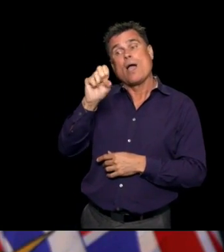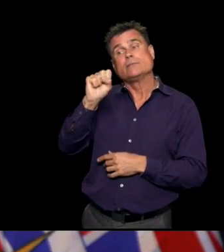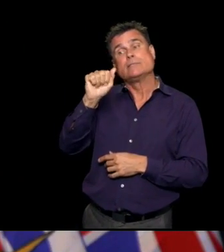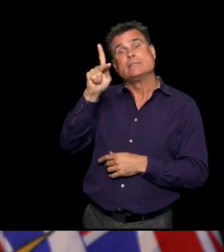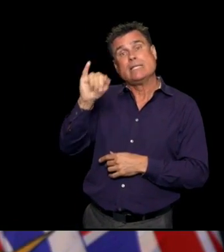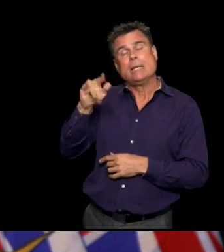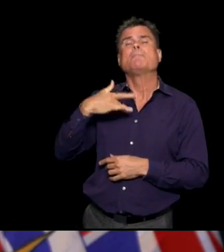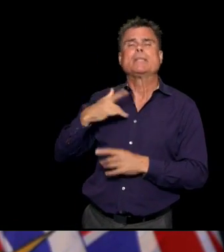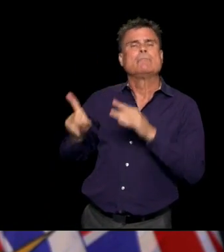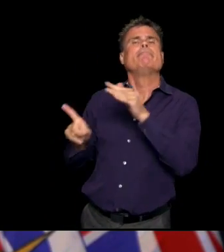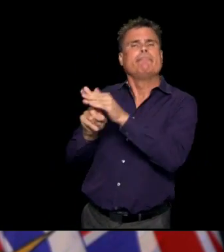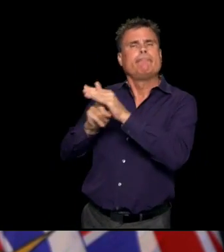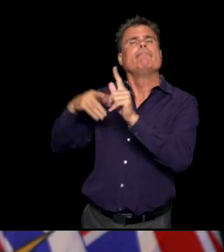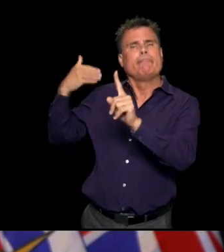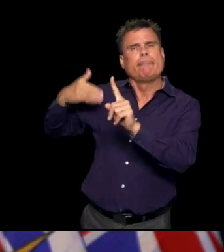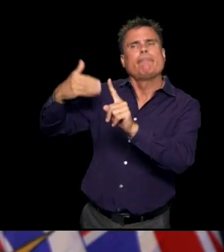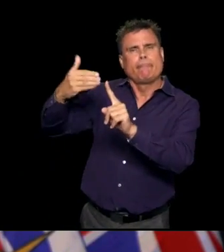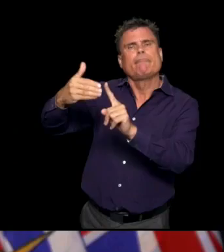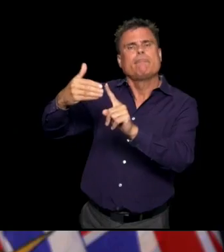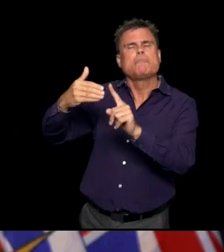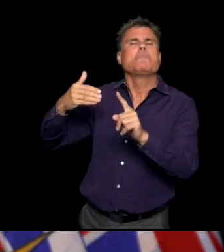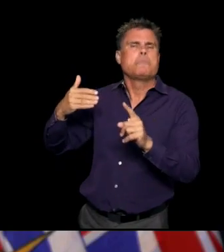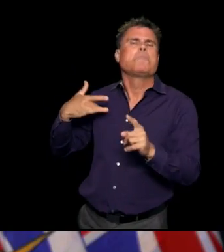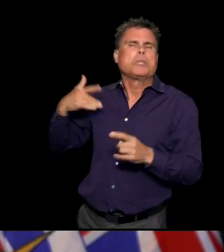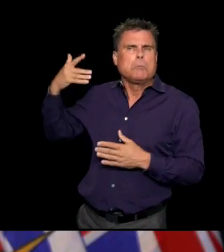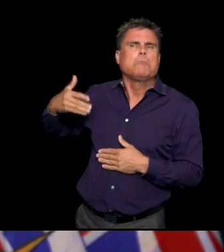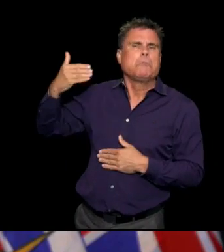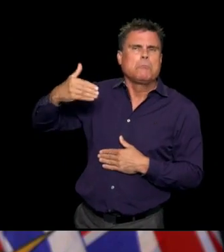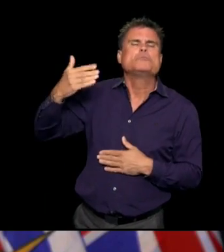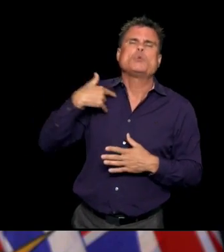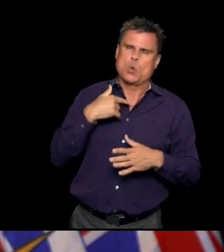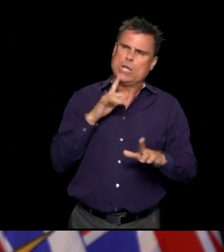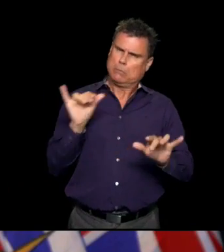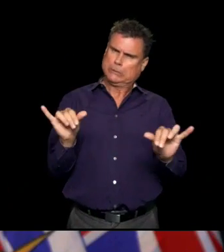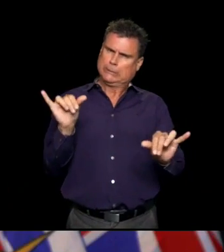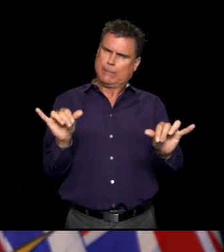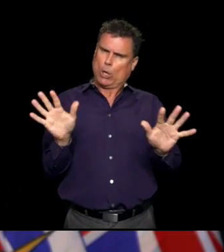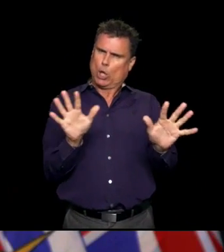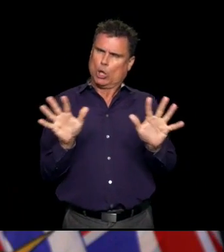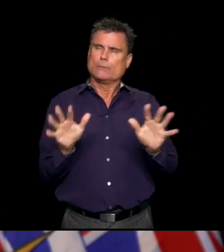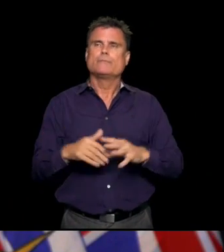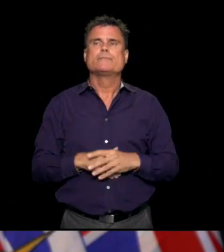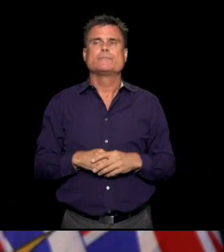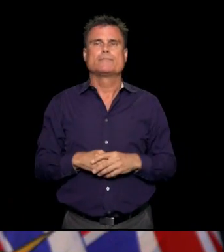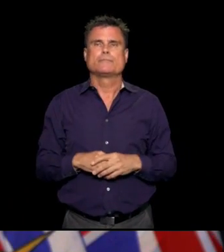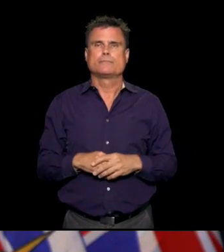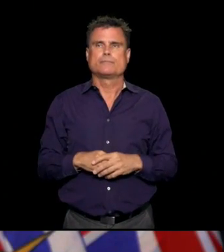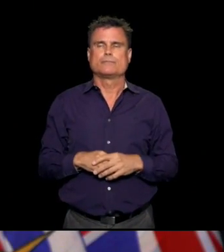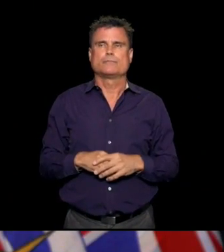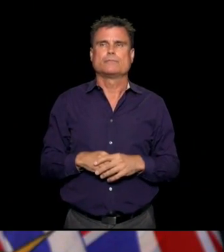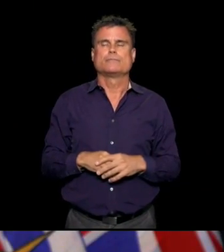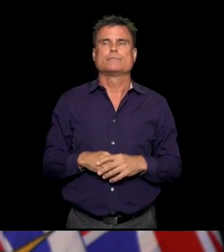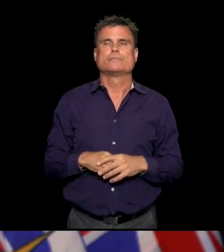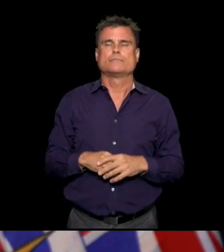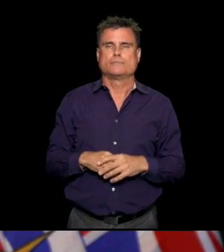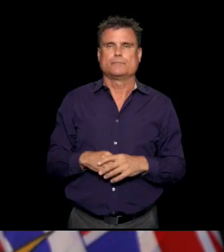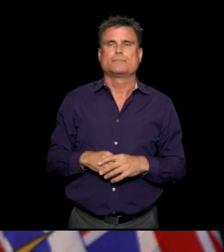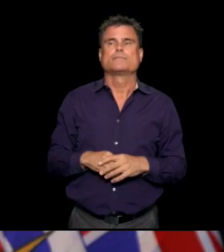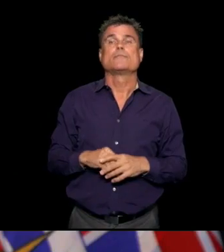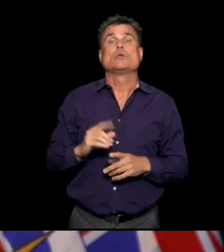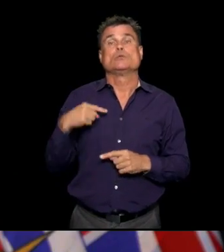people here in British Columbia. They have all been reported by BC Children's Hospital. Five are male, three are female.